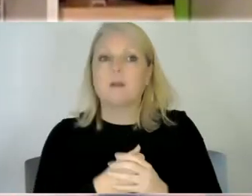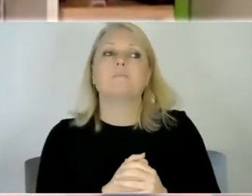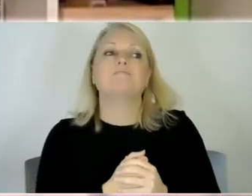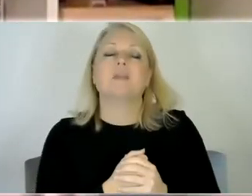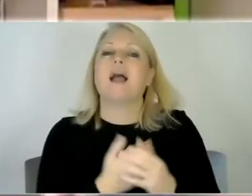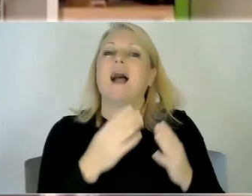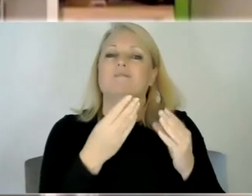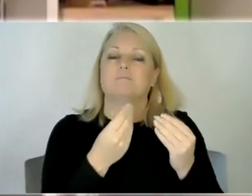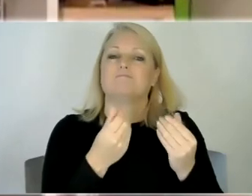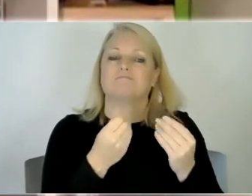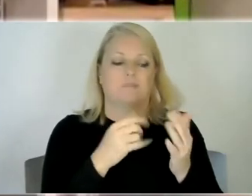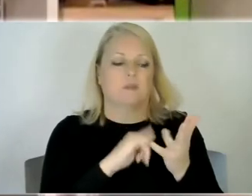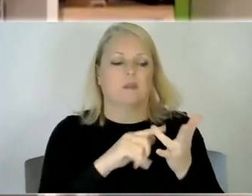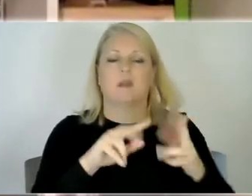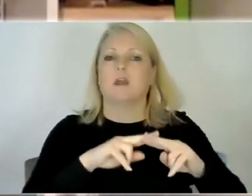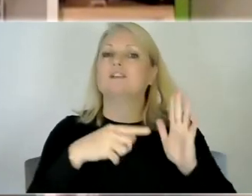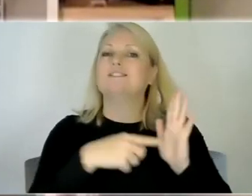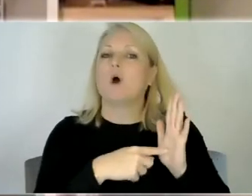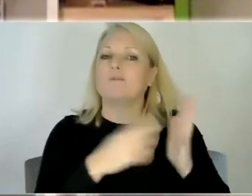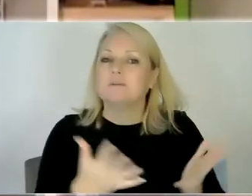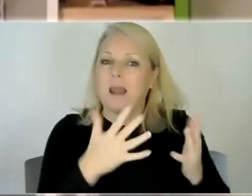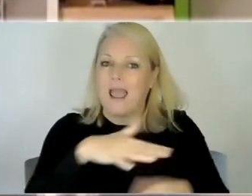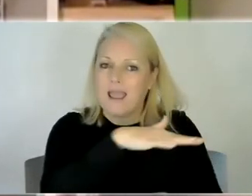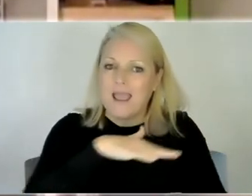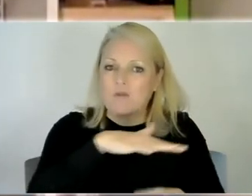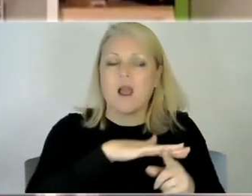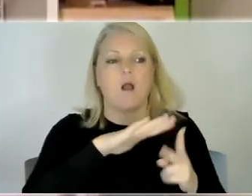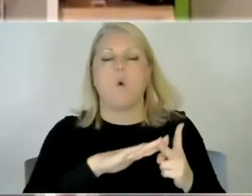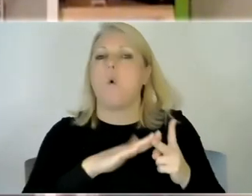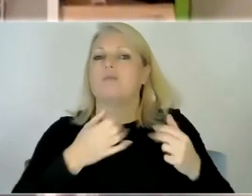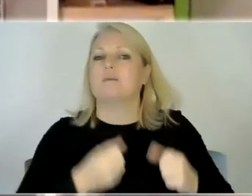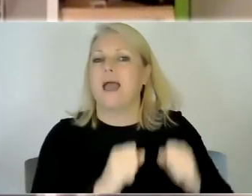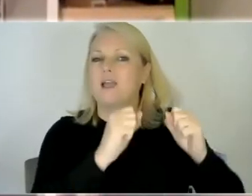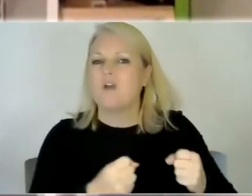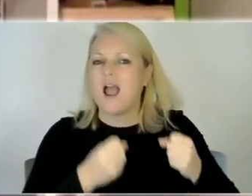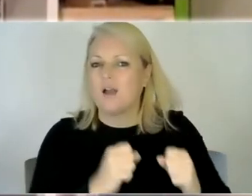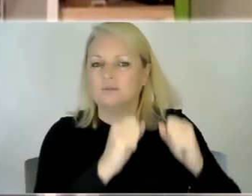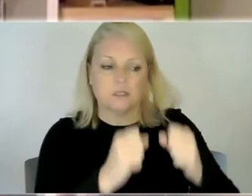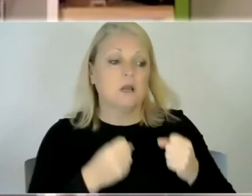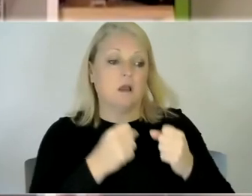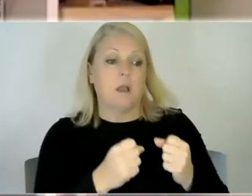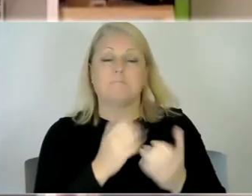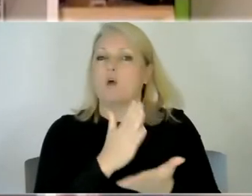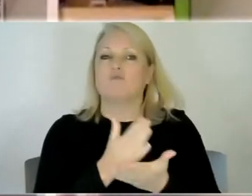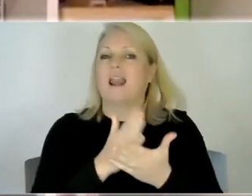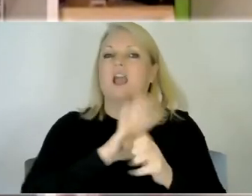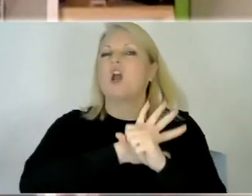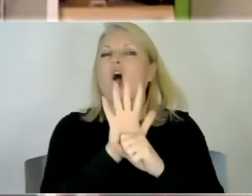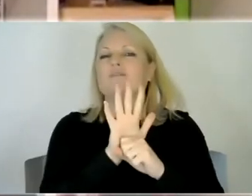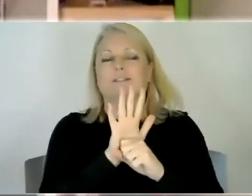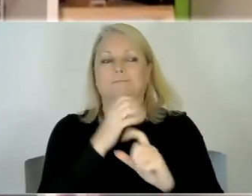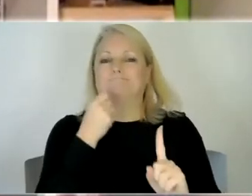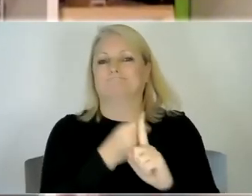area together get them into the playground together um but again covid has sort of paid to all of that